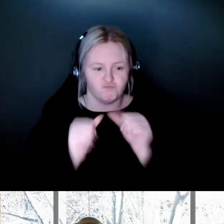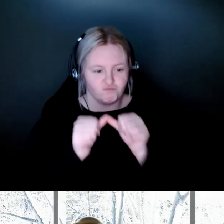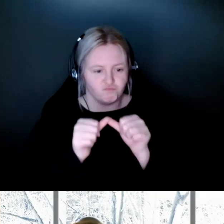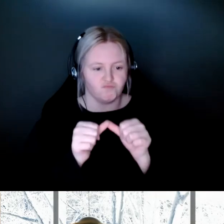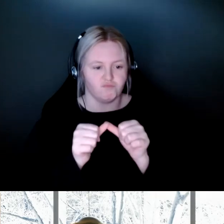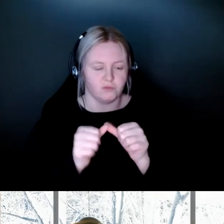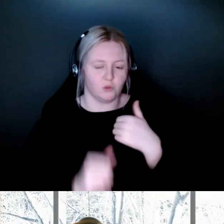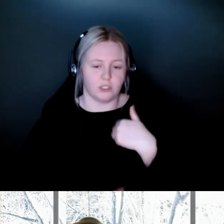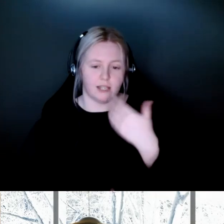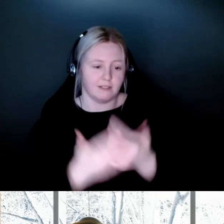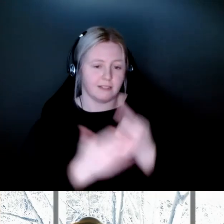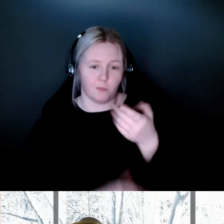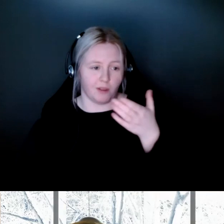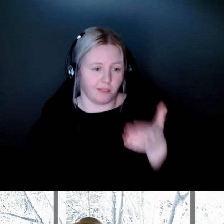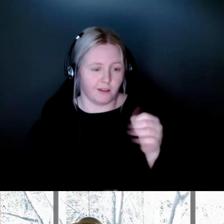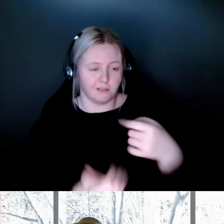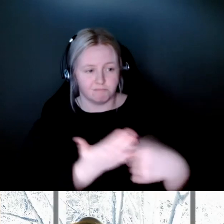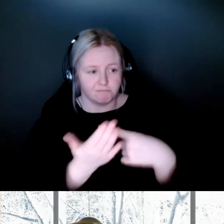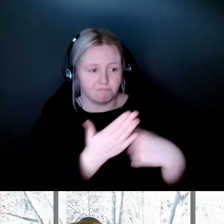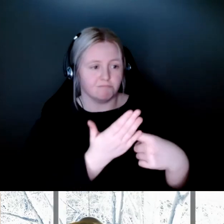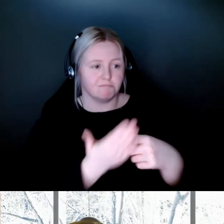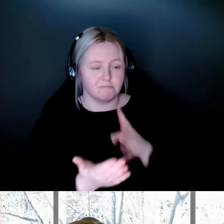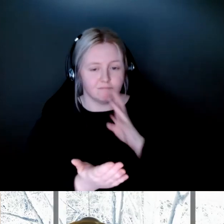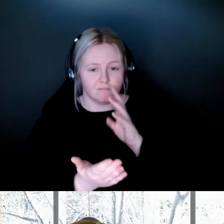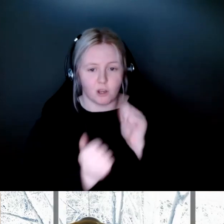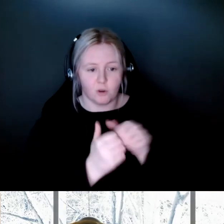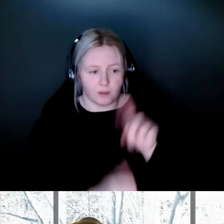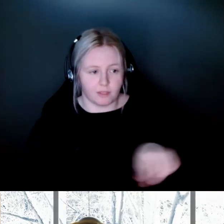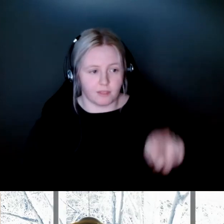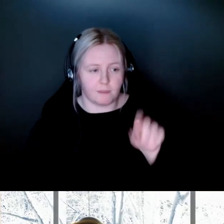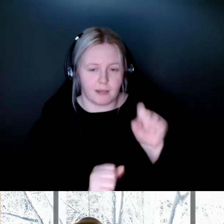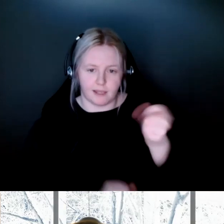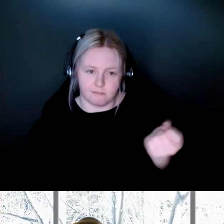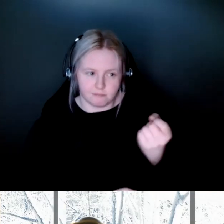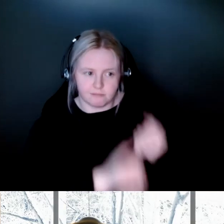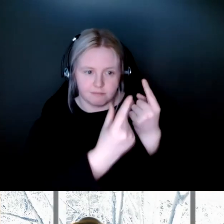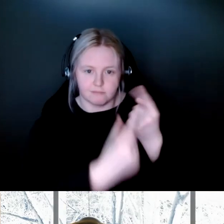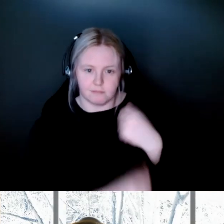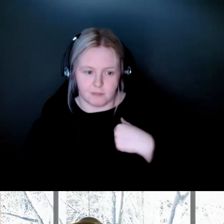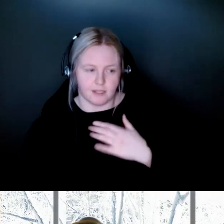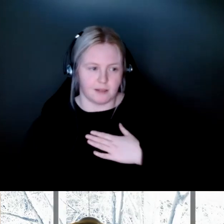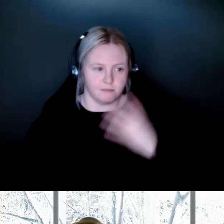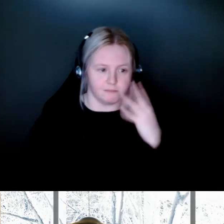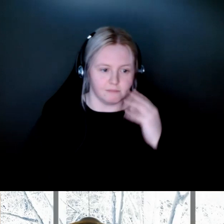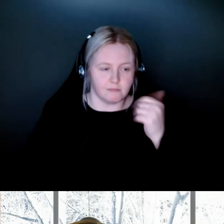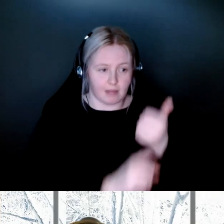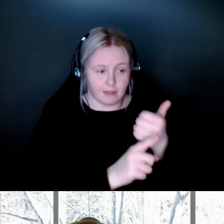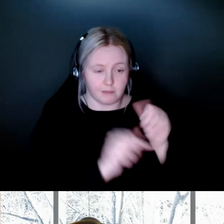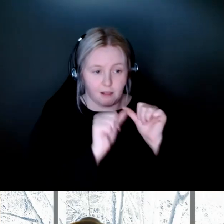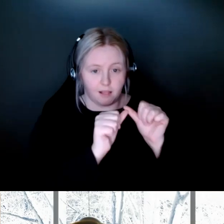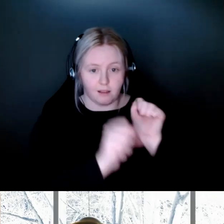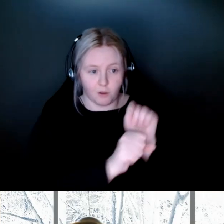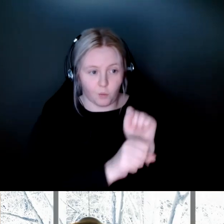even just having someone to talk to who knows what I've been through going, who knows what I'm going through now and who's, who's progressing their career. And also,